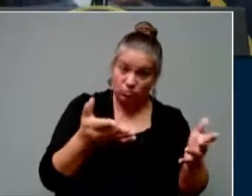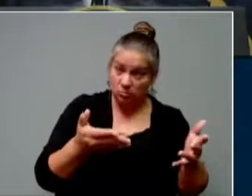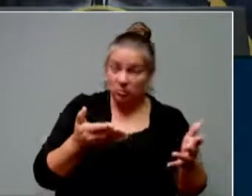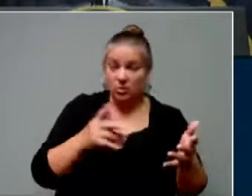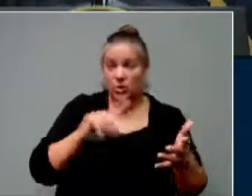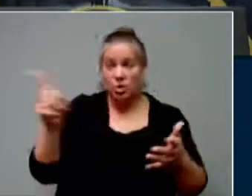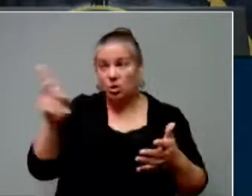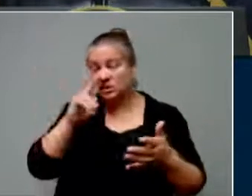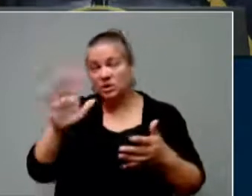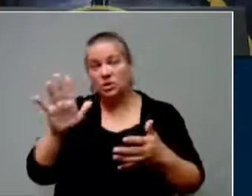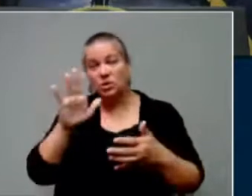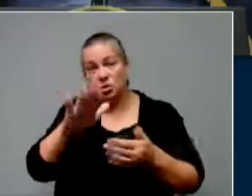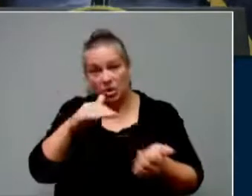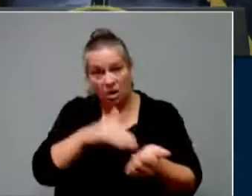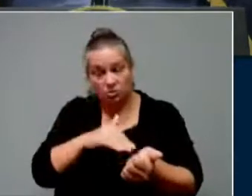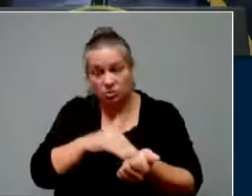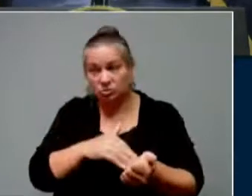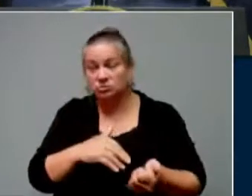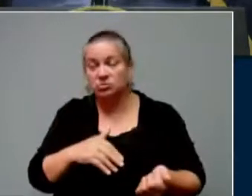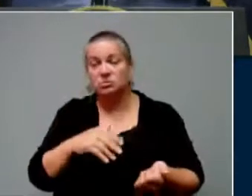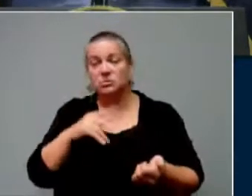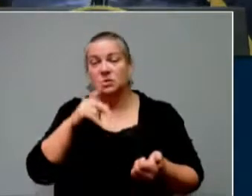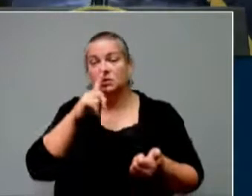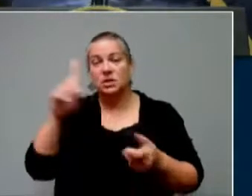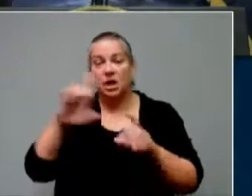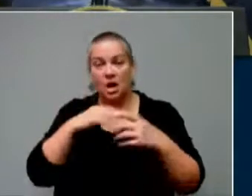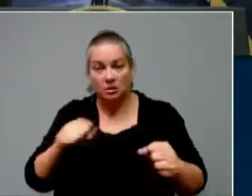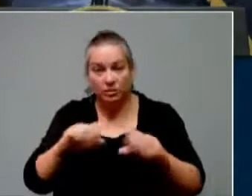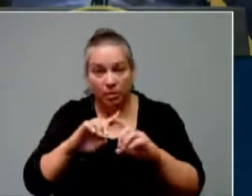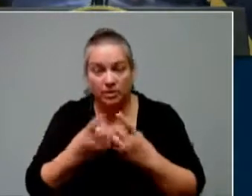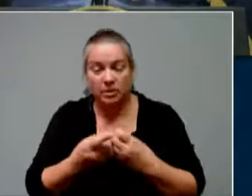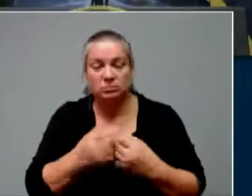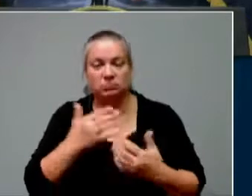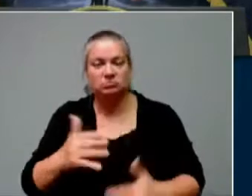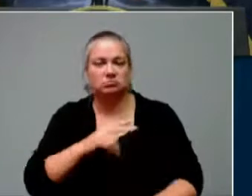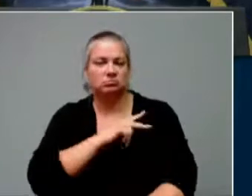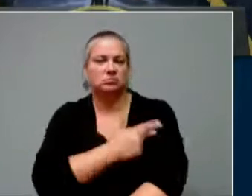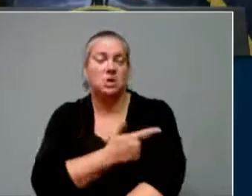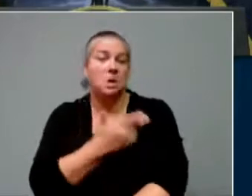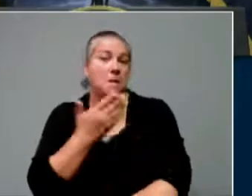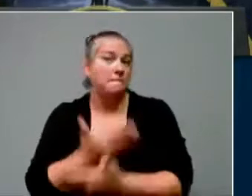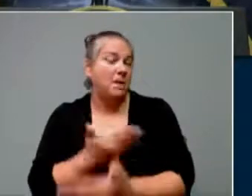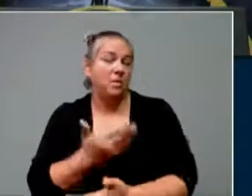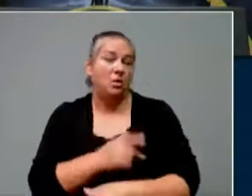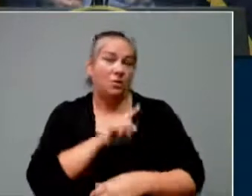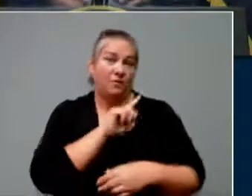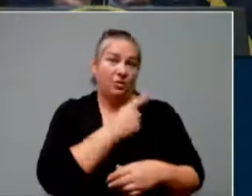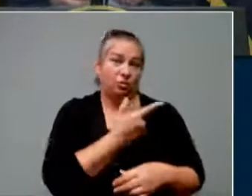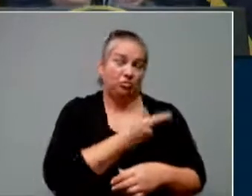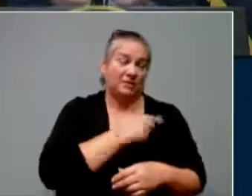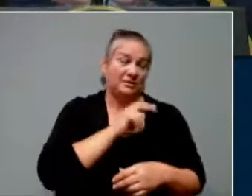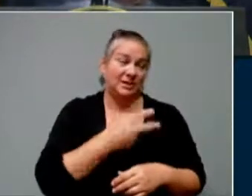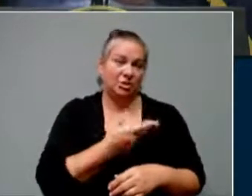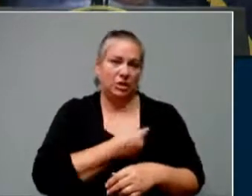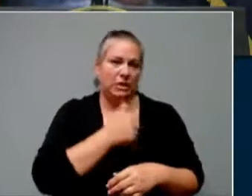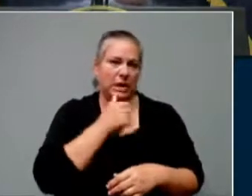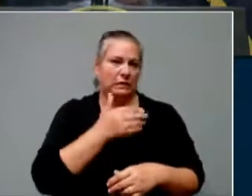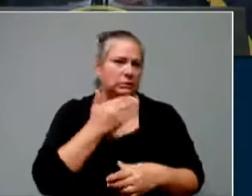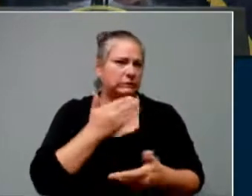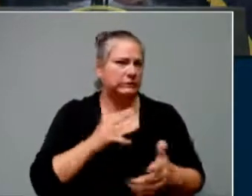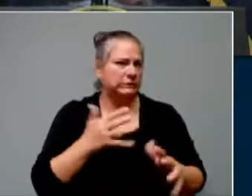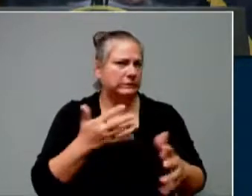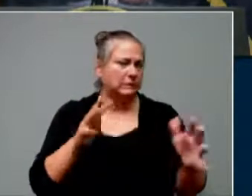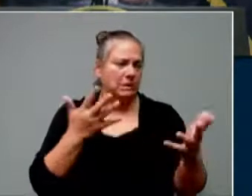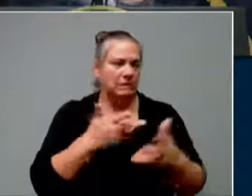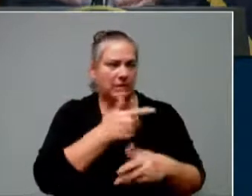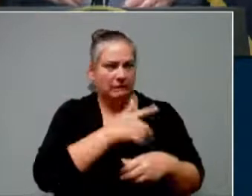and get your third dose because you may not have had an adequate response to the first two doses, whereas those of us who have intact immune